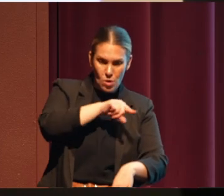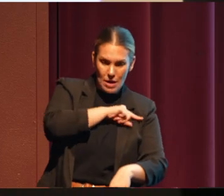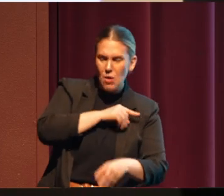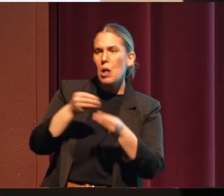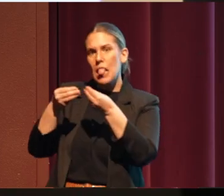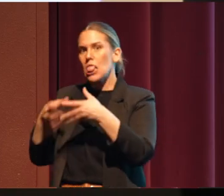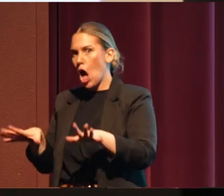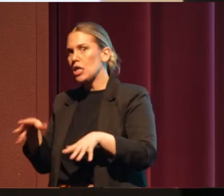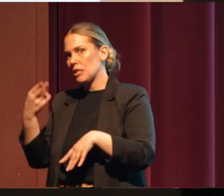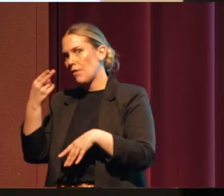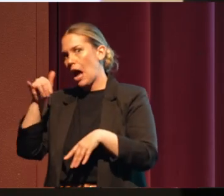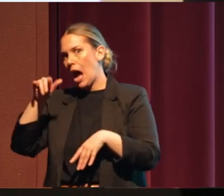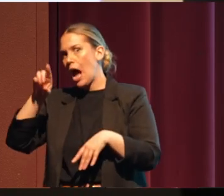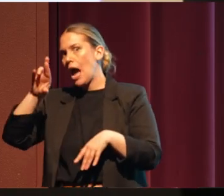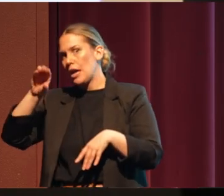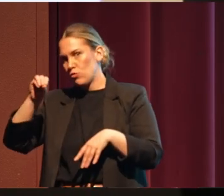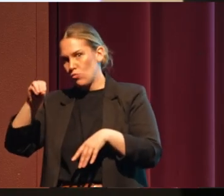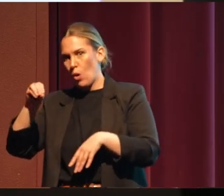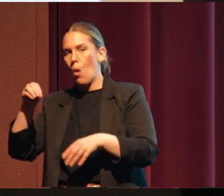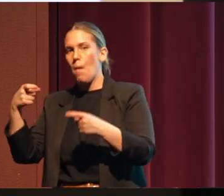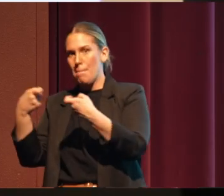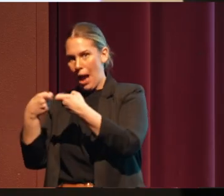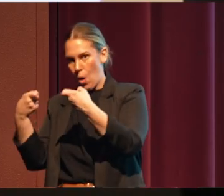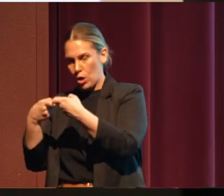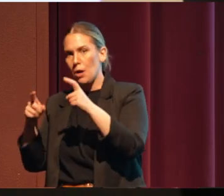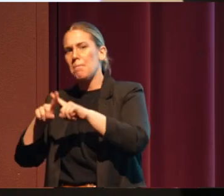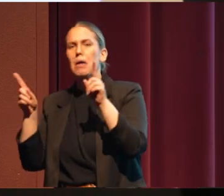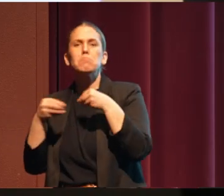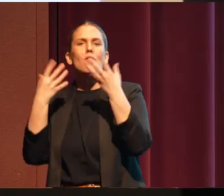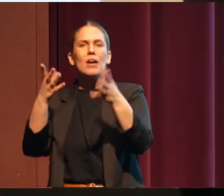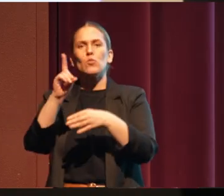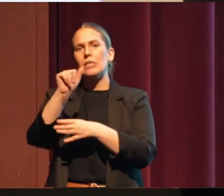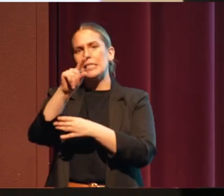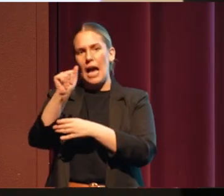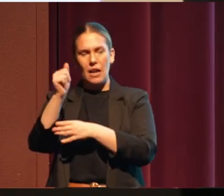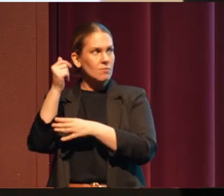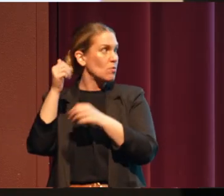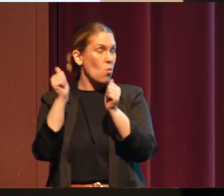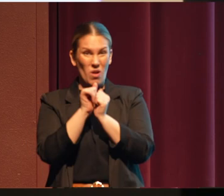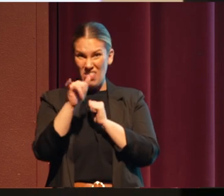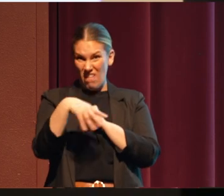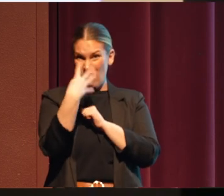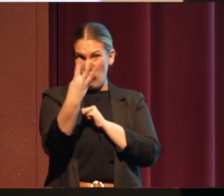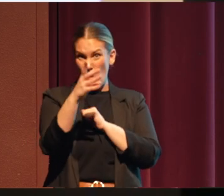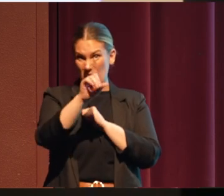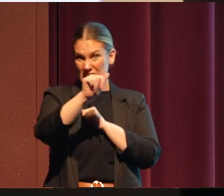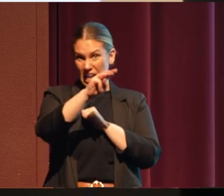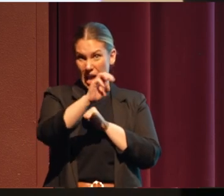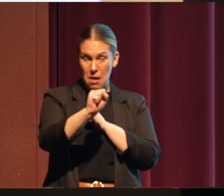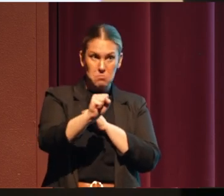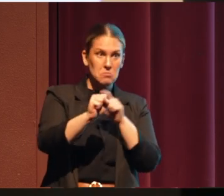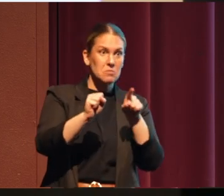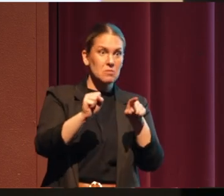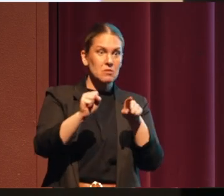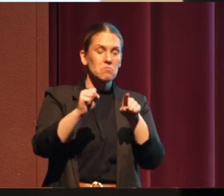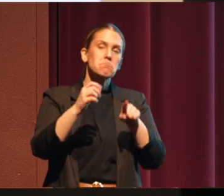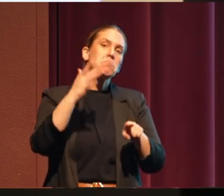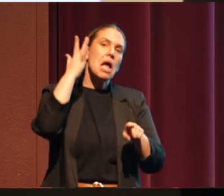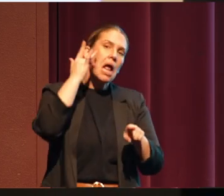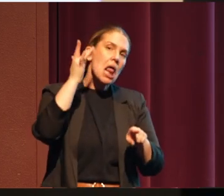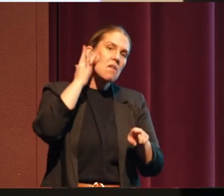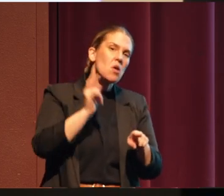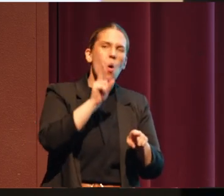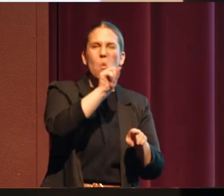hydropower. Let me give you the data on that. With these four dams coming out, California will lose 1